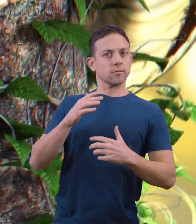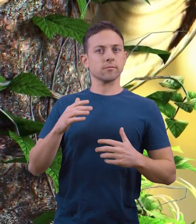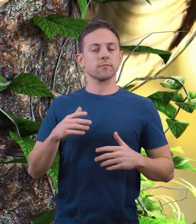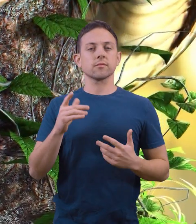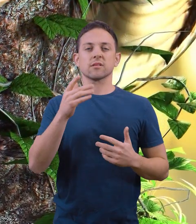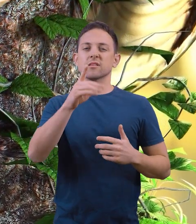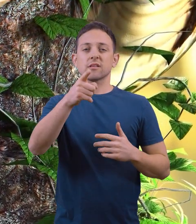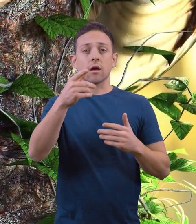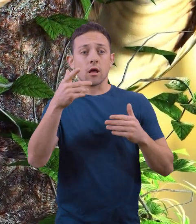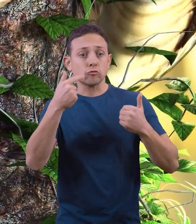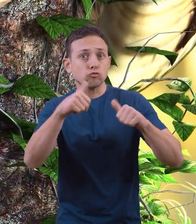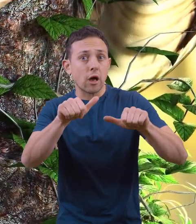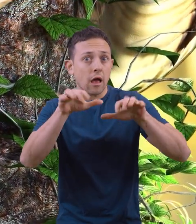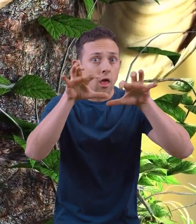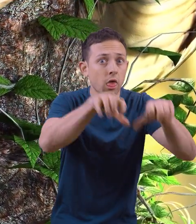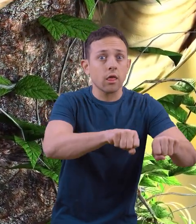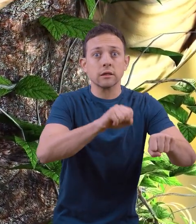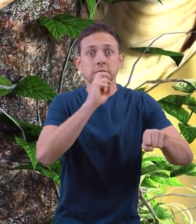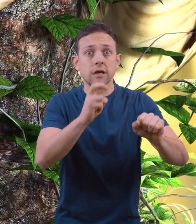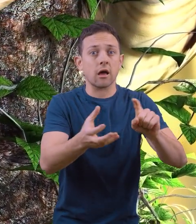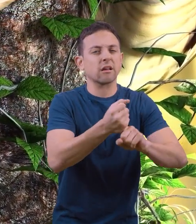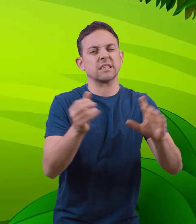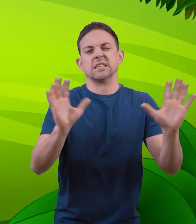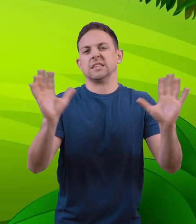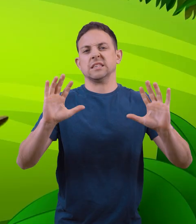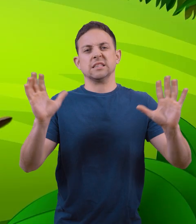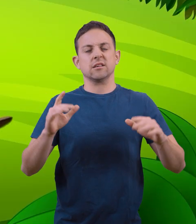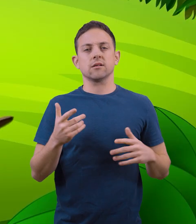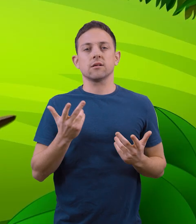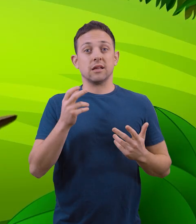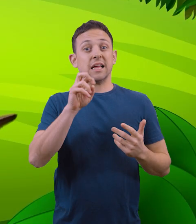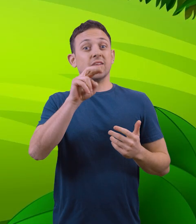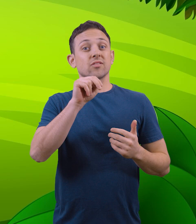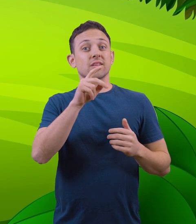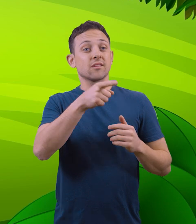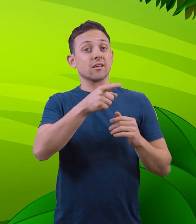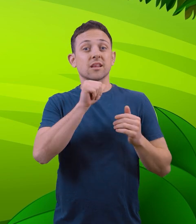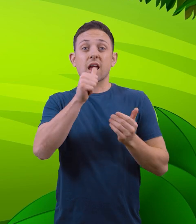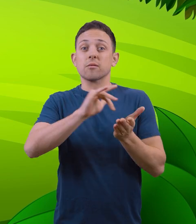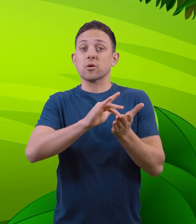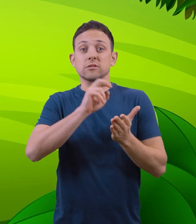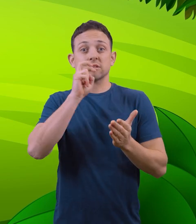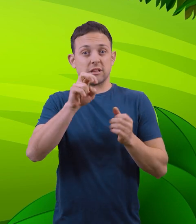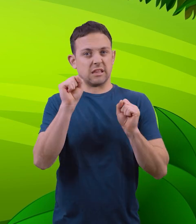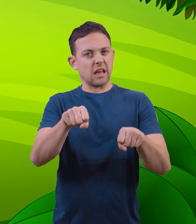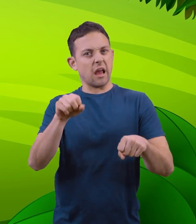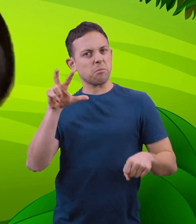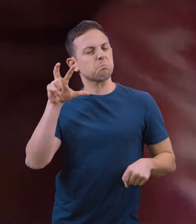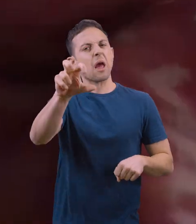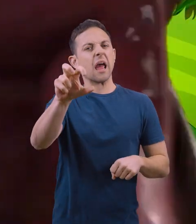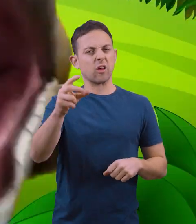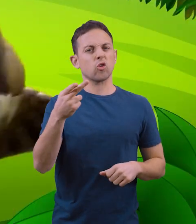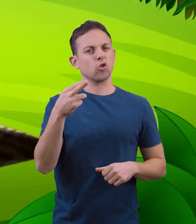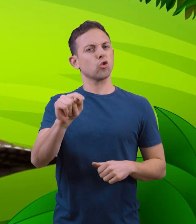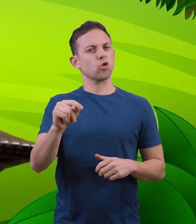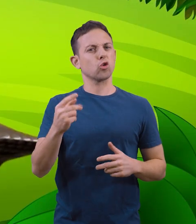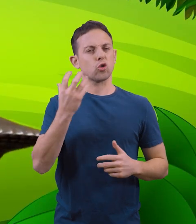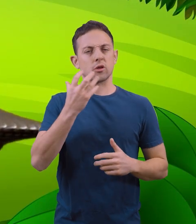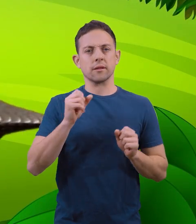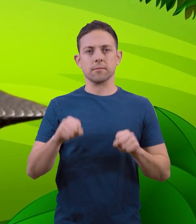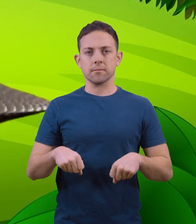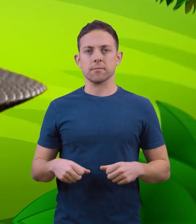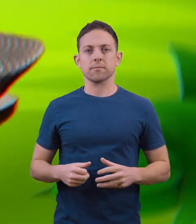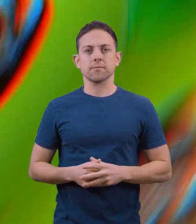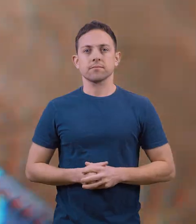So never try to pick up or capture a snake. Even a non-venomous snake can deliver a nasty bite when it feels